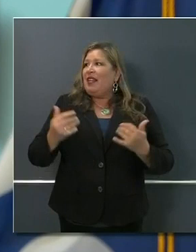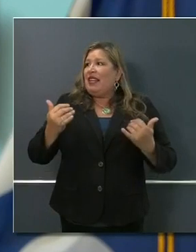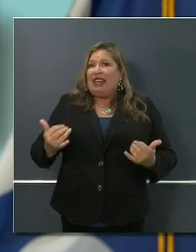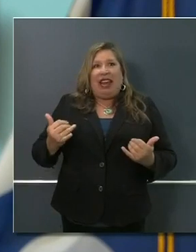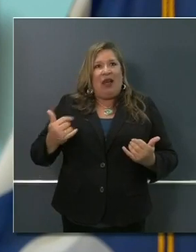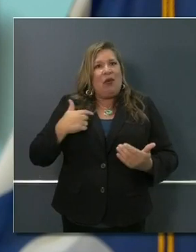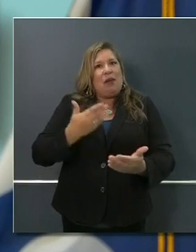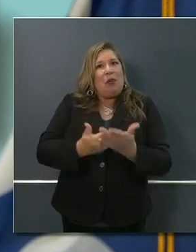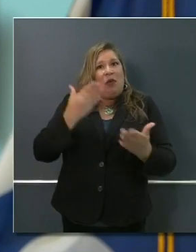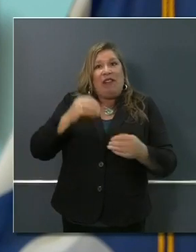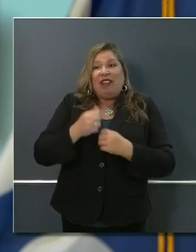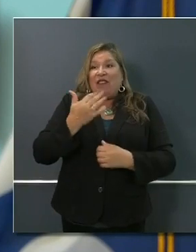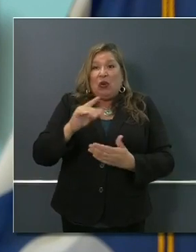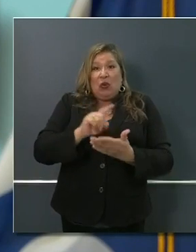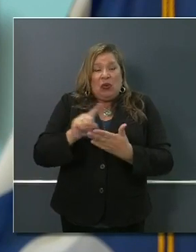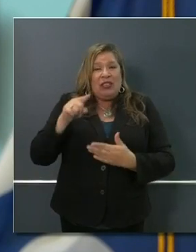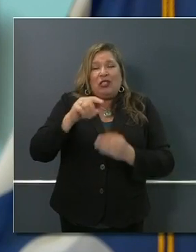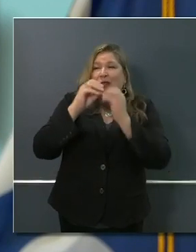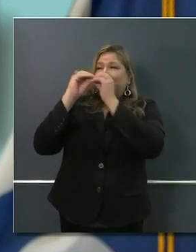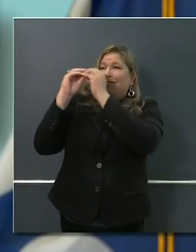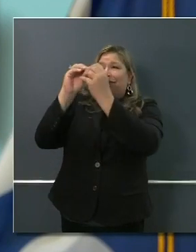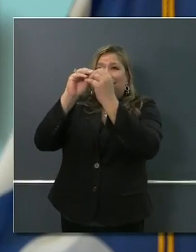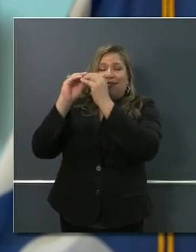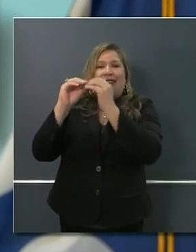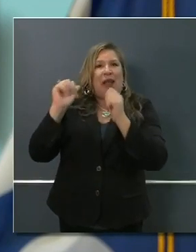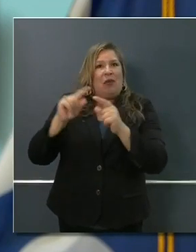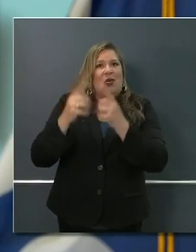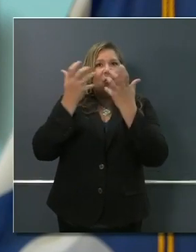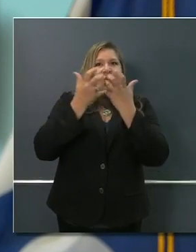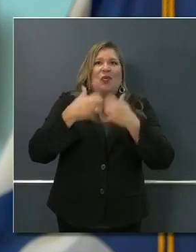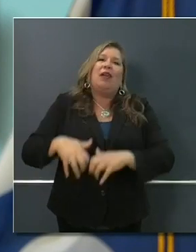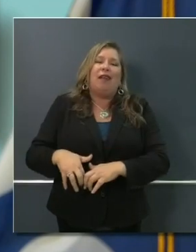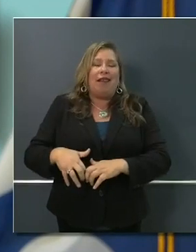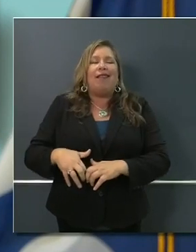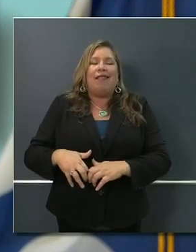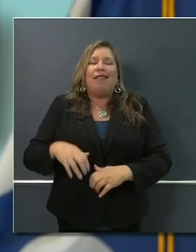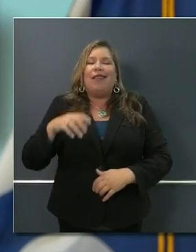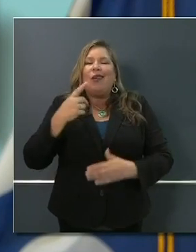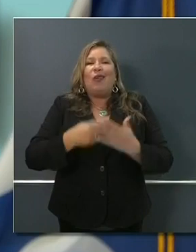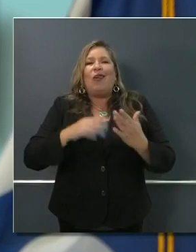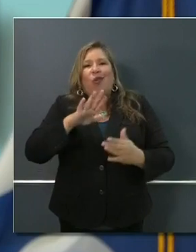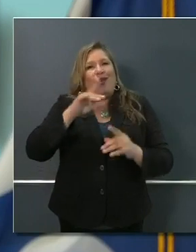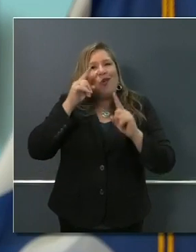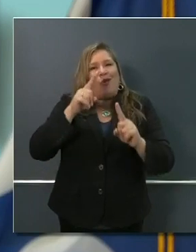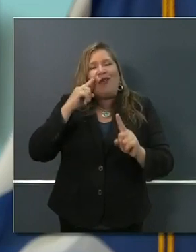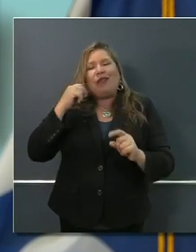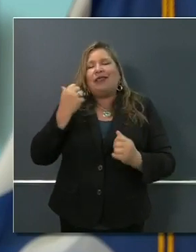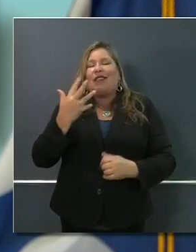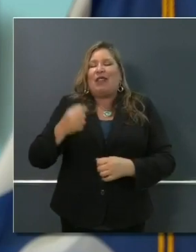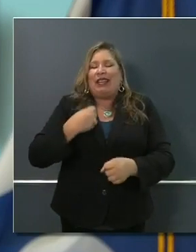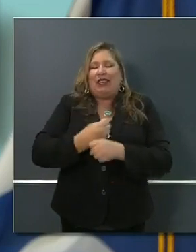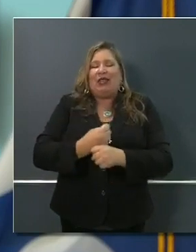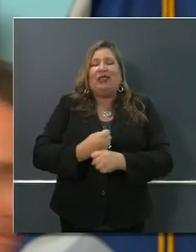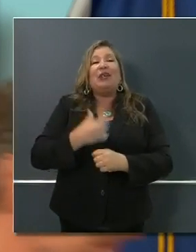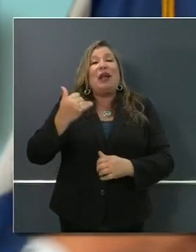weeks, she was able to put something together that she's been talking about for years, our Secretary of Agriculture.